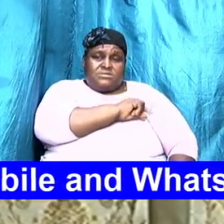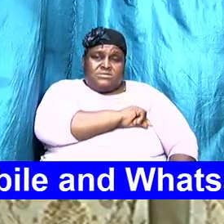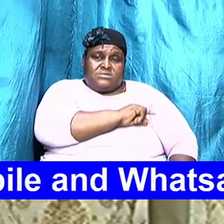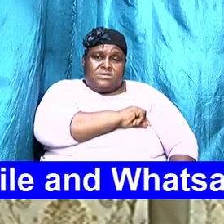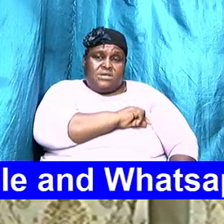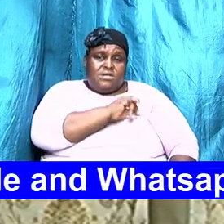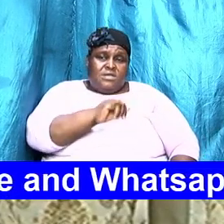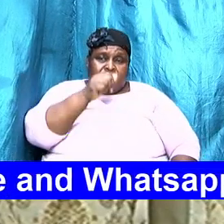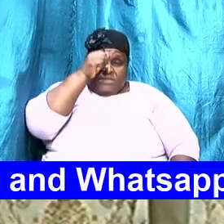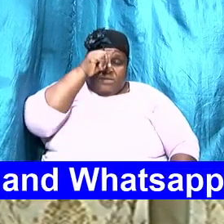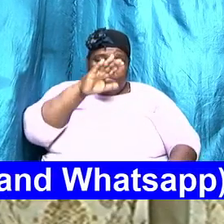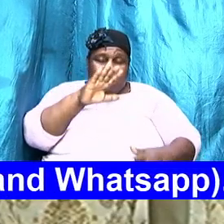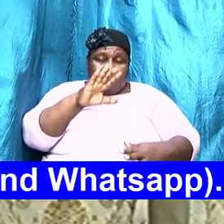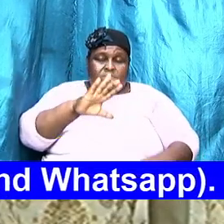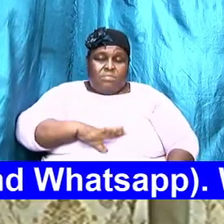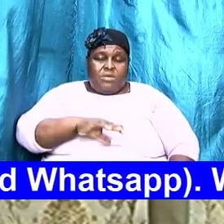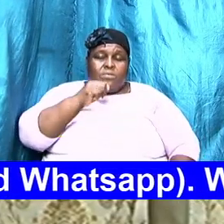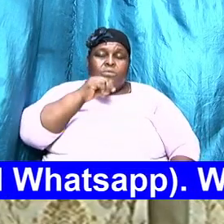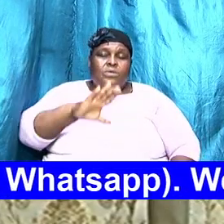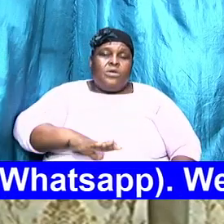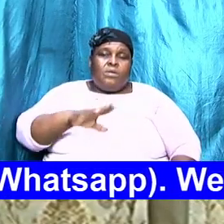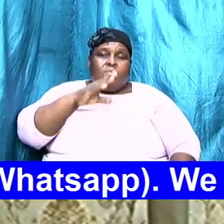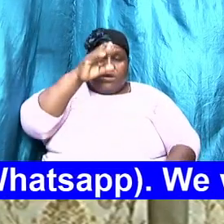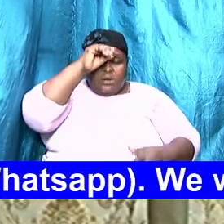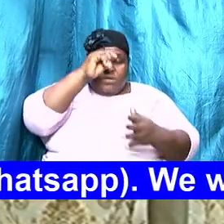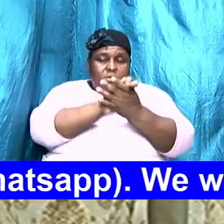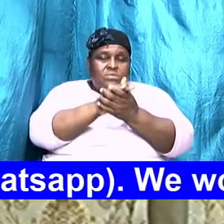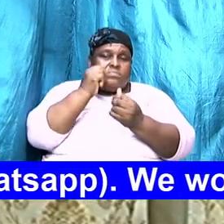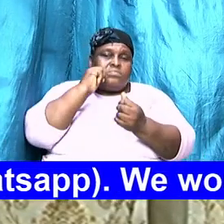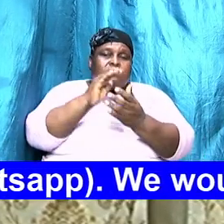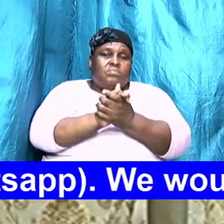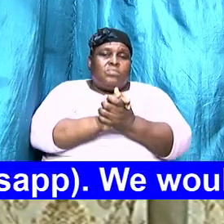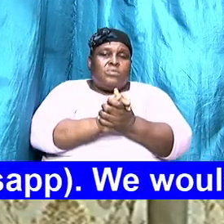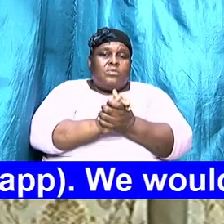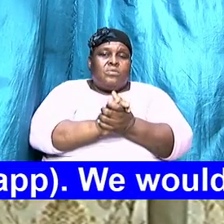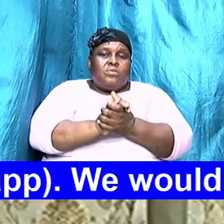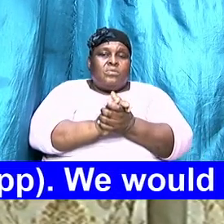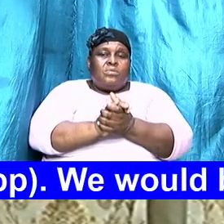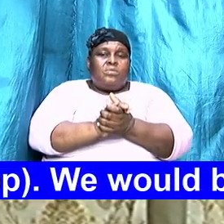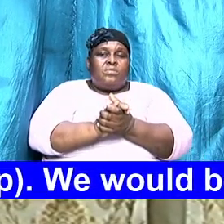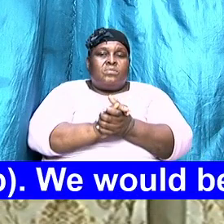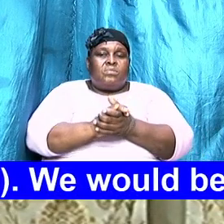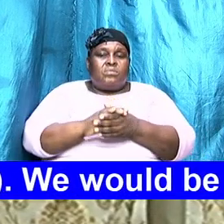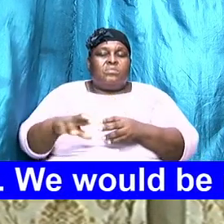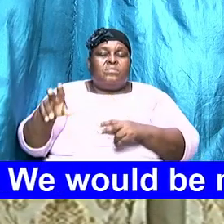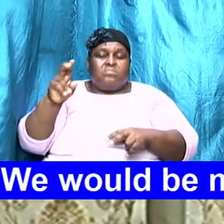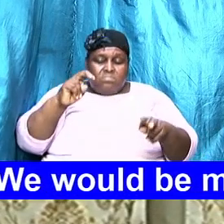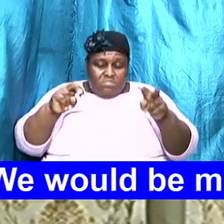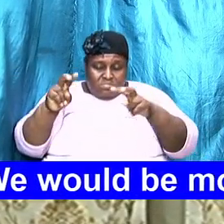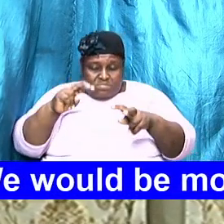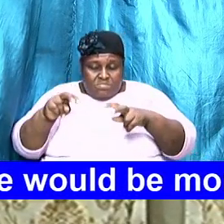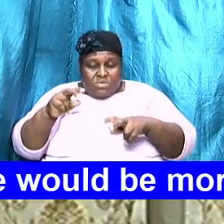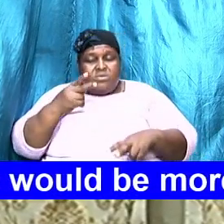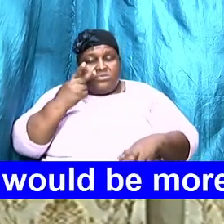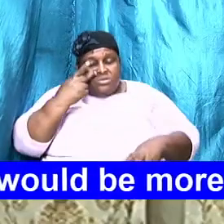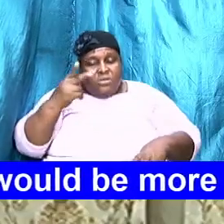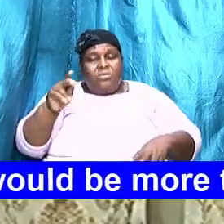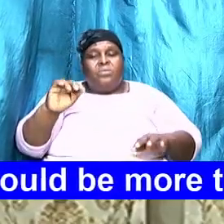women husbands wives do an assessment again we look at how you treat with your